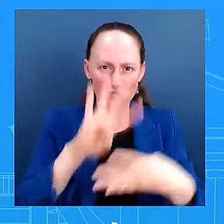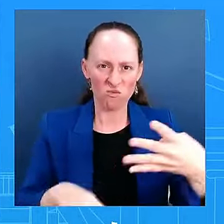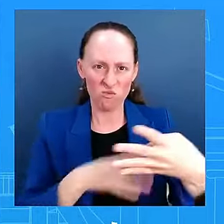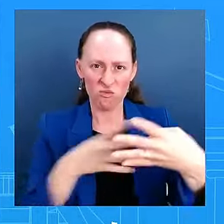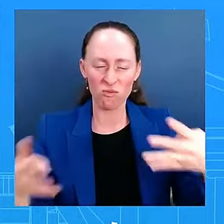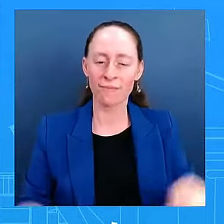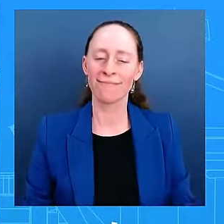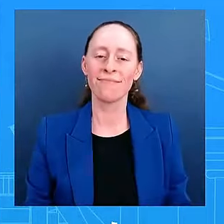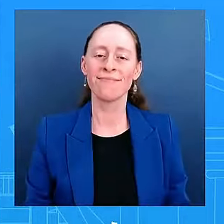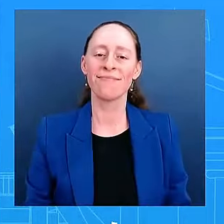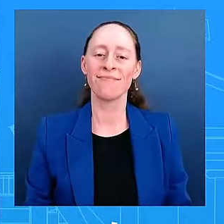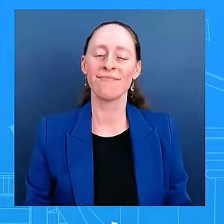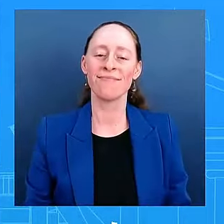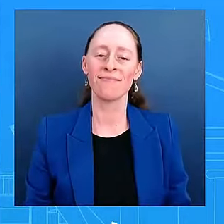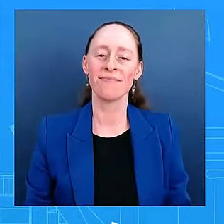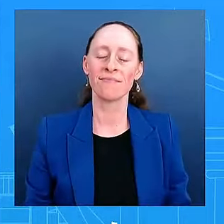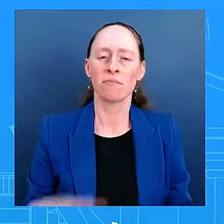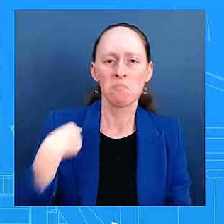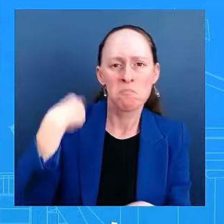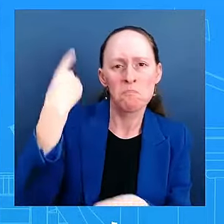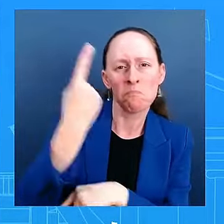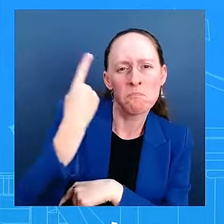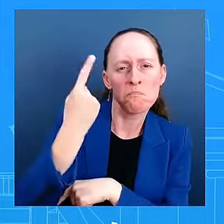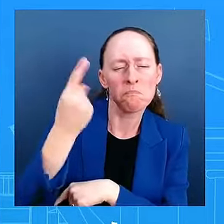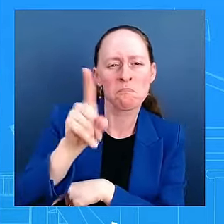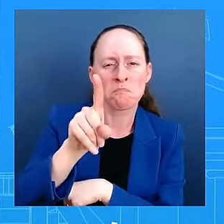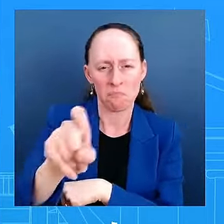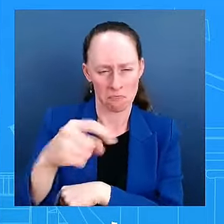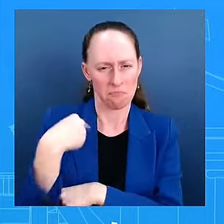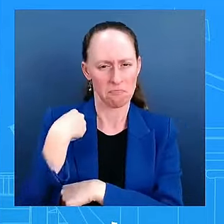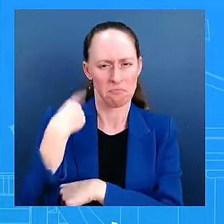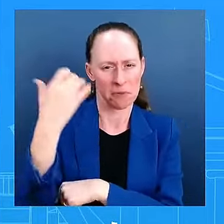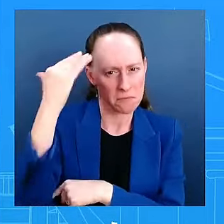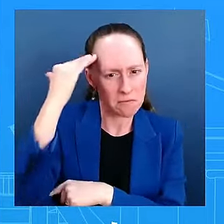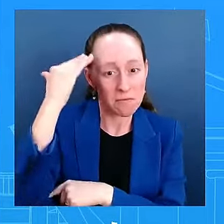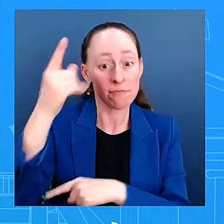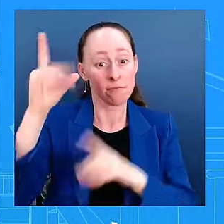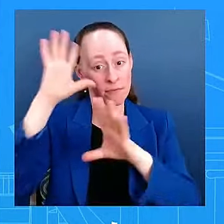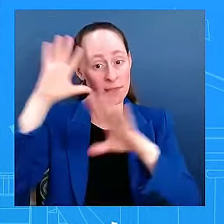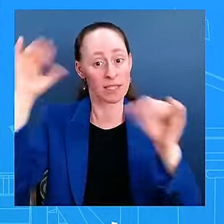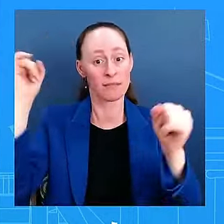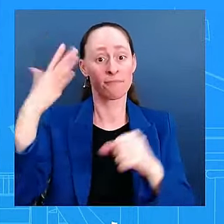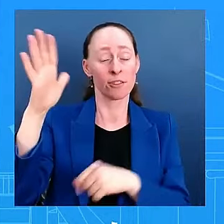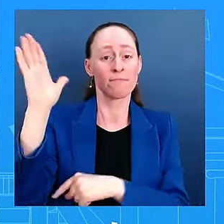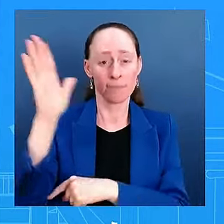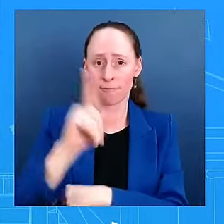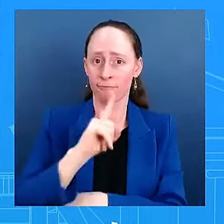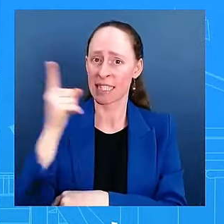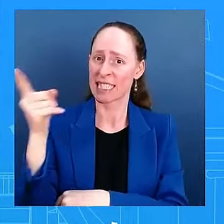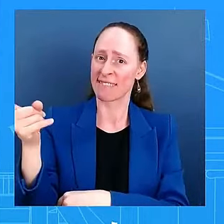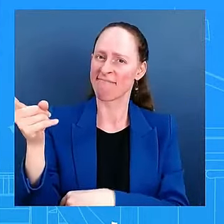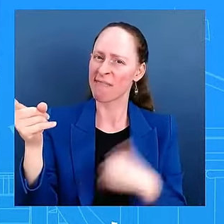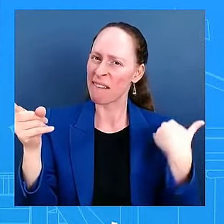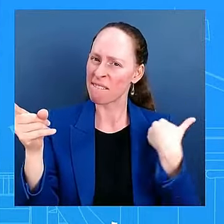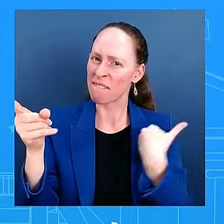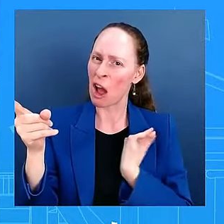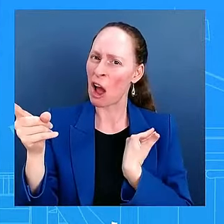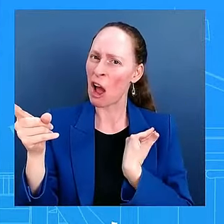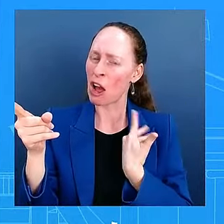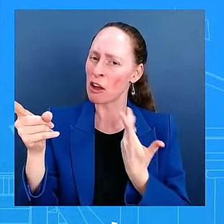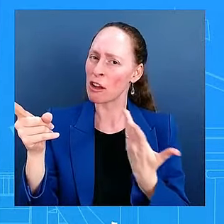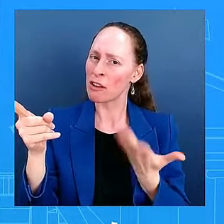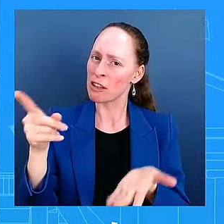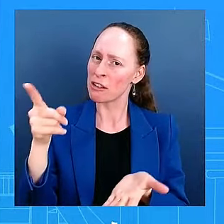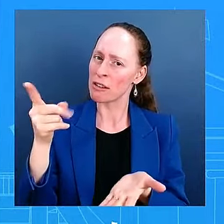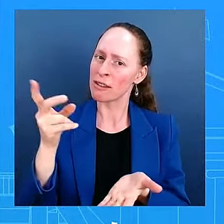did not do was take any accountability for his party's defeat on Tuesday night. Does he